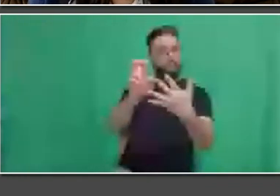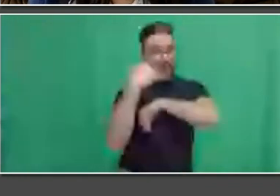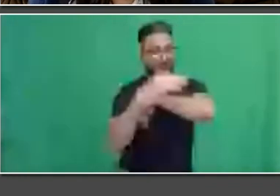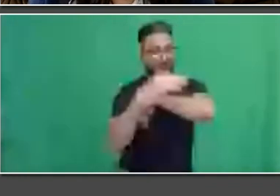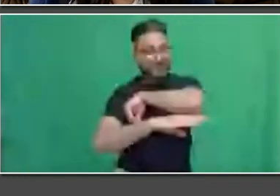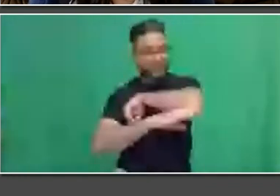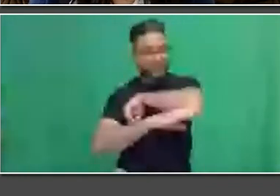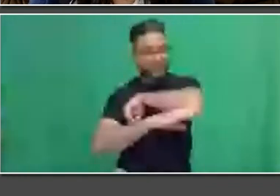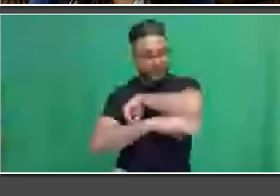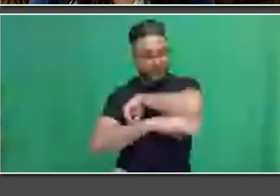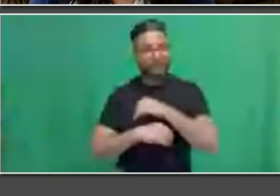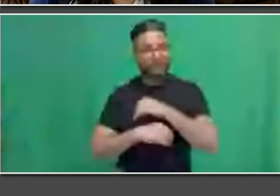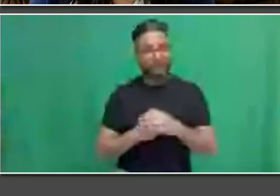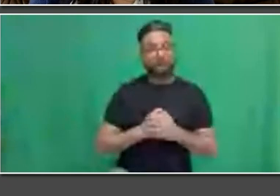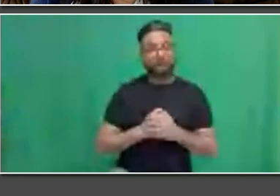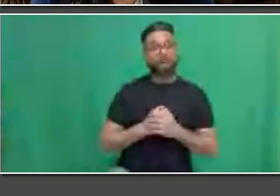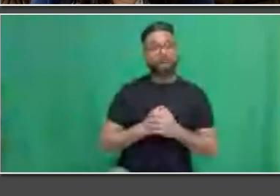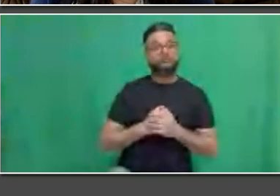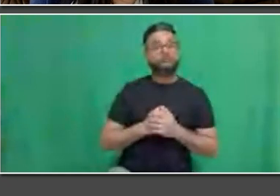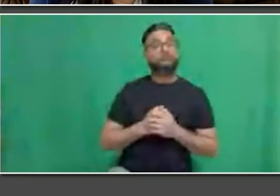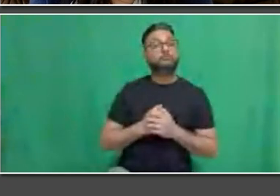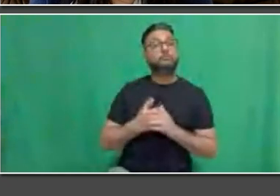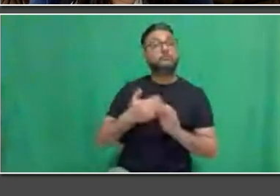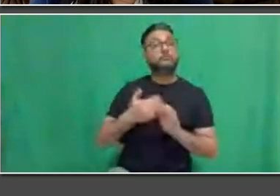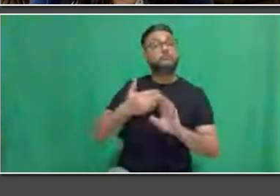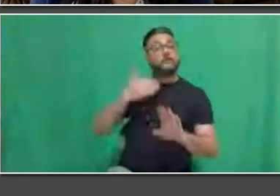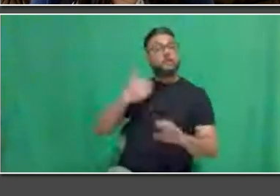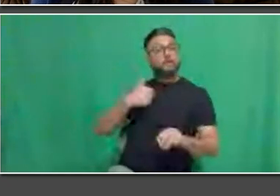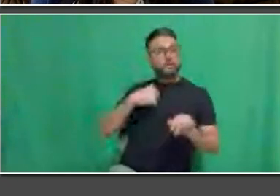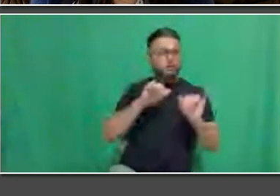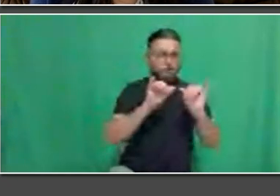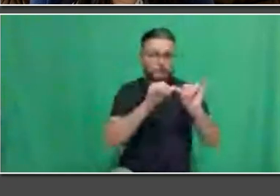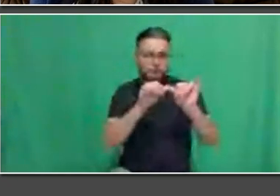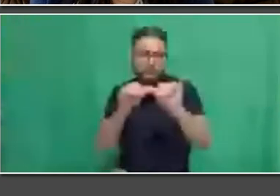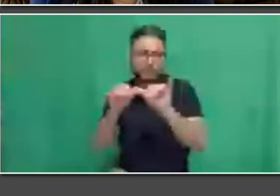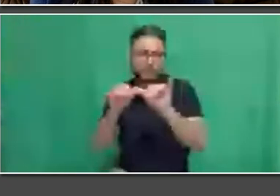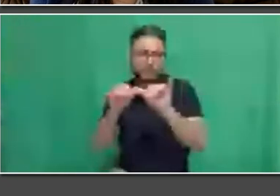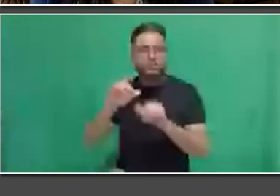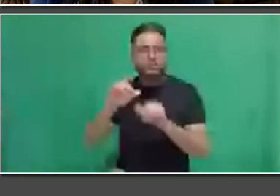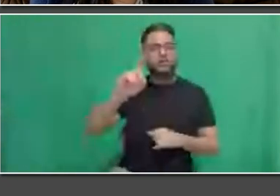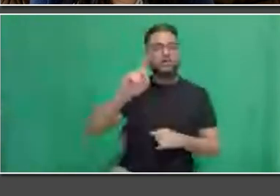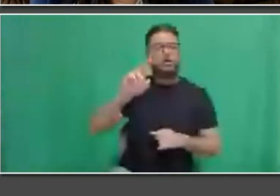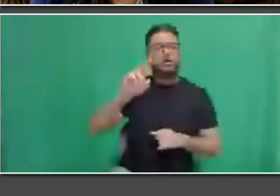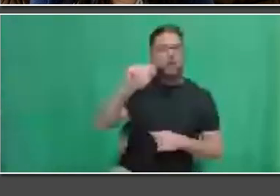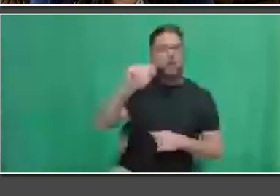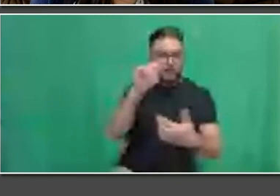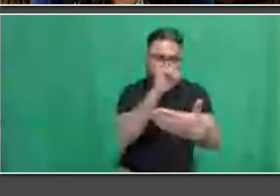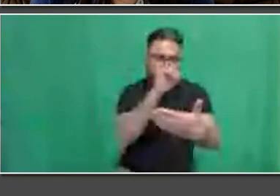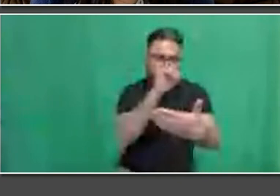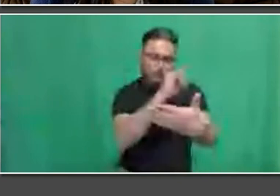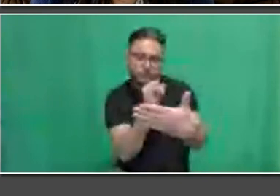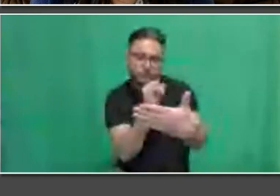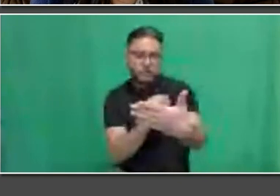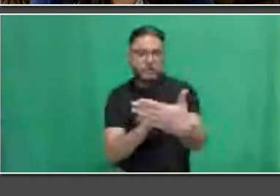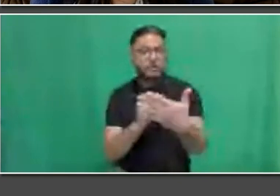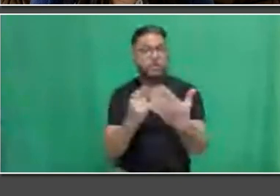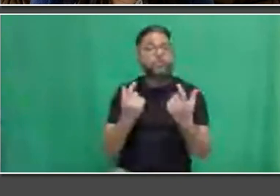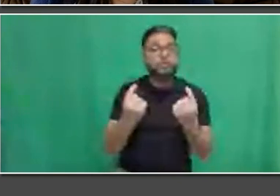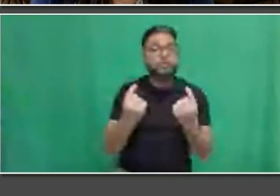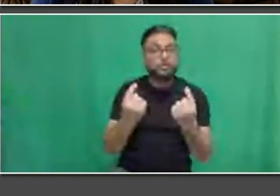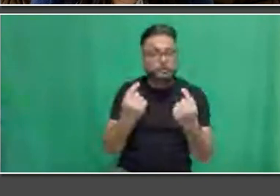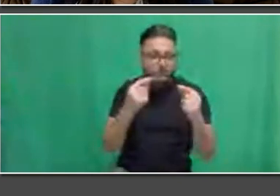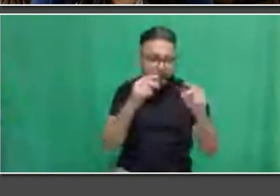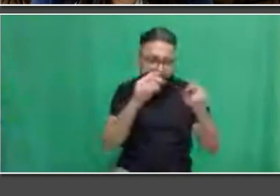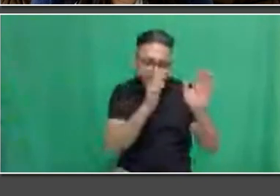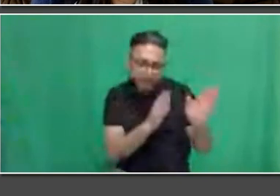My main role as a drafter was to prepare, review, preliminary and final CAD drawings for various stages of